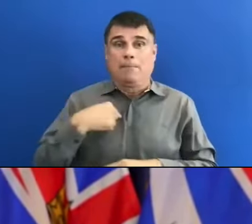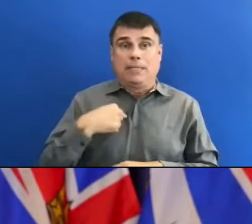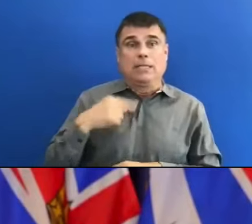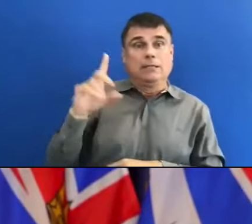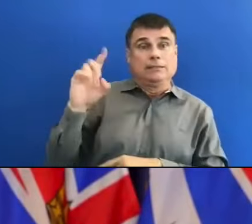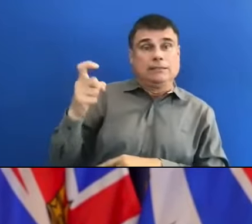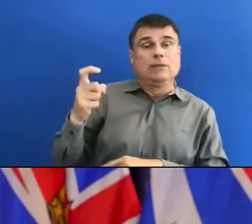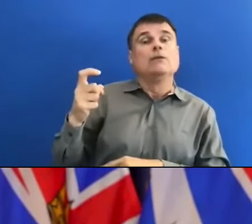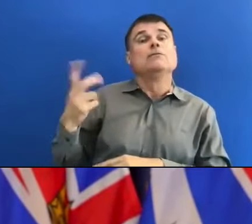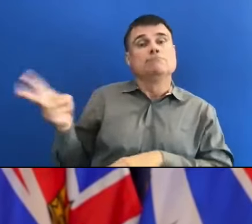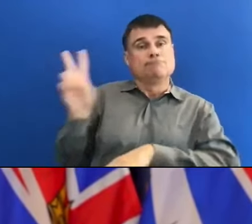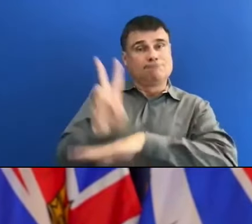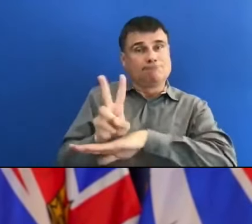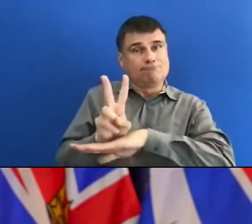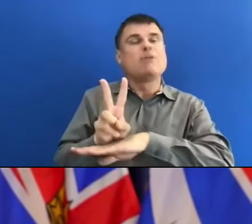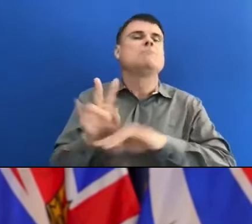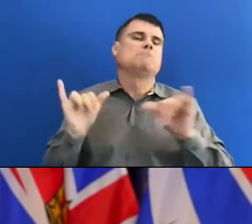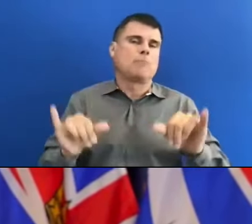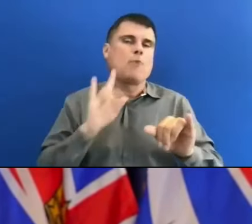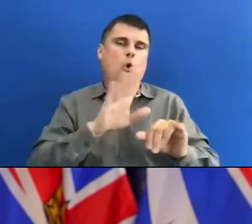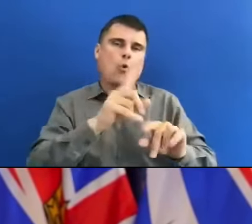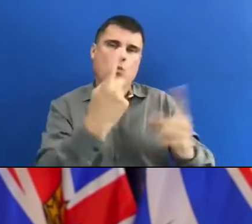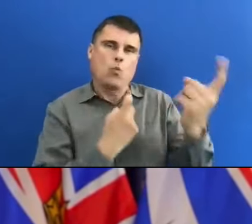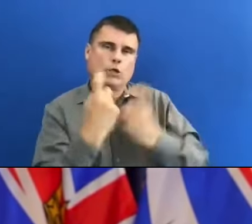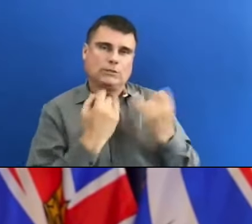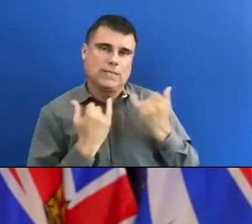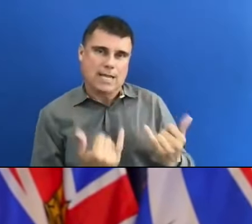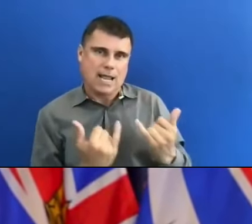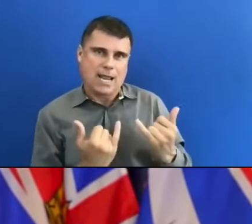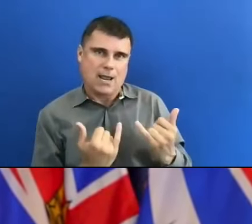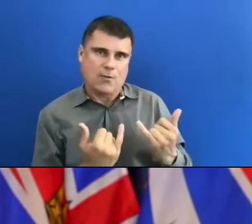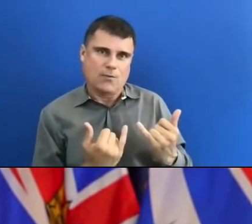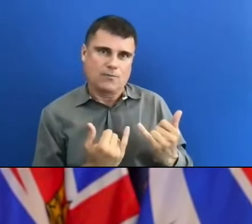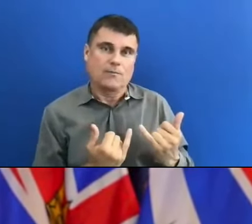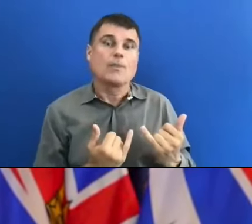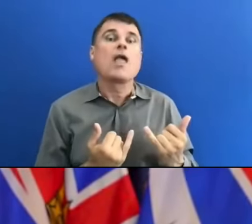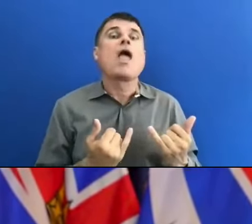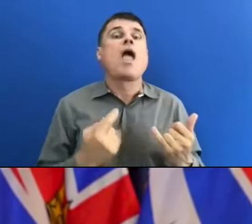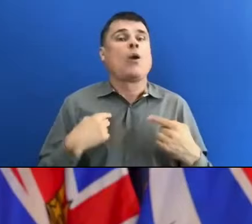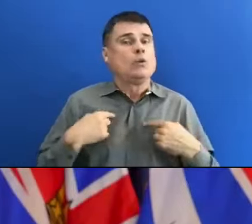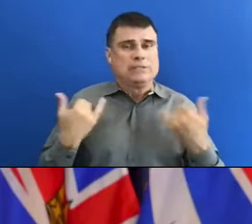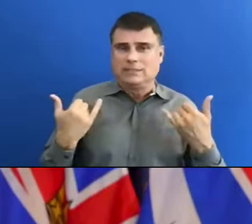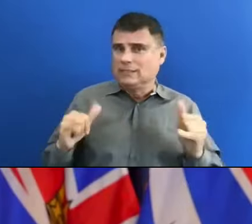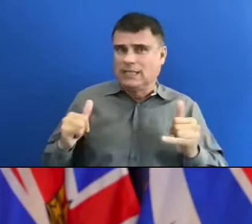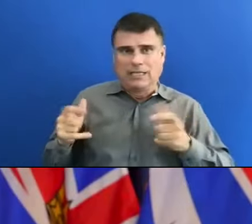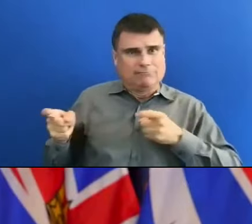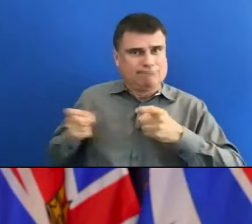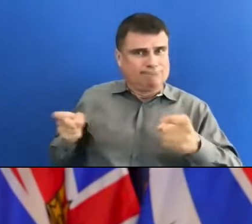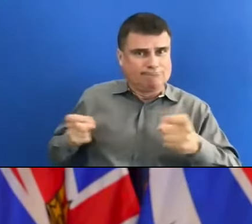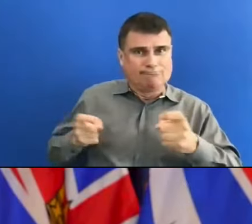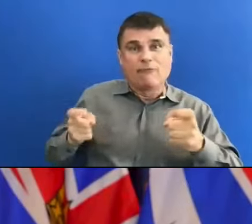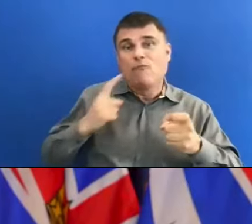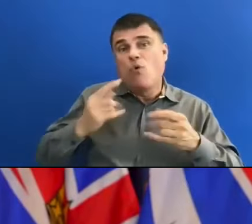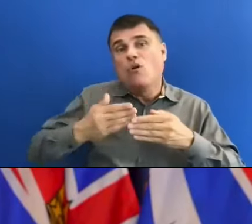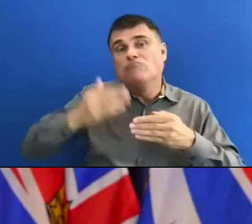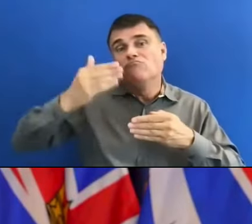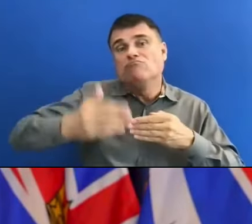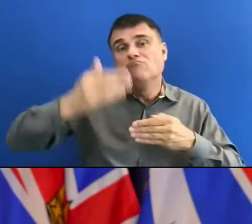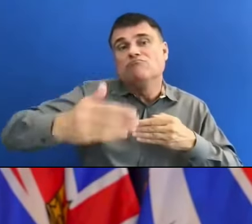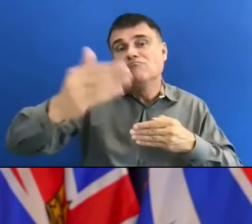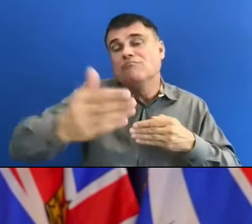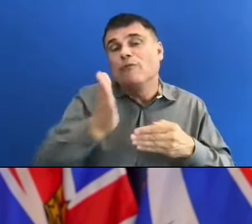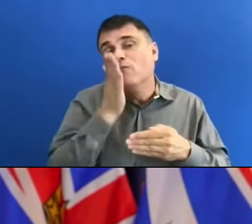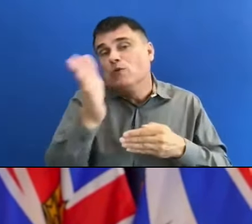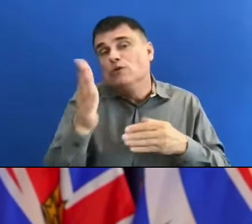with the events we deal with now, dealing with the very significant challenges that are going to face us in the next period, but also, I hope, the joys and the